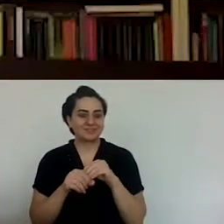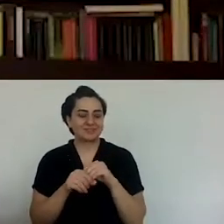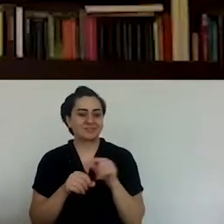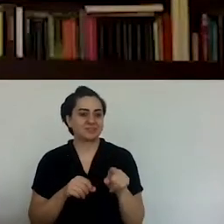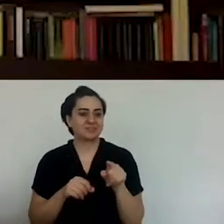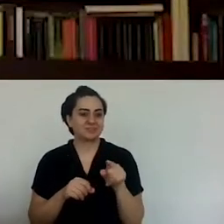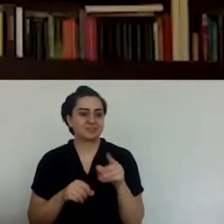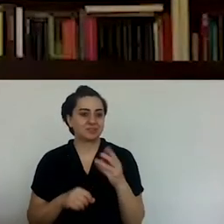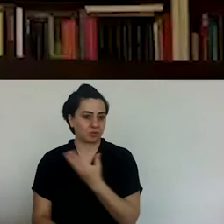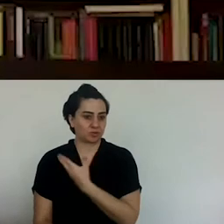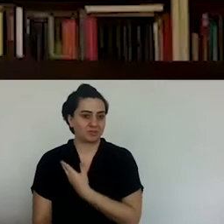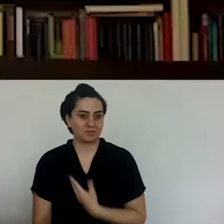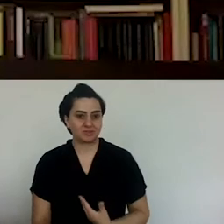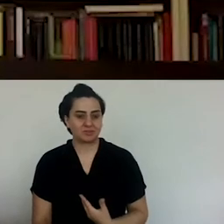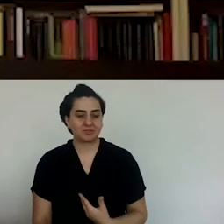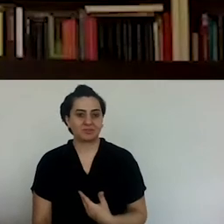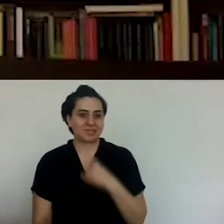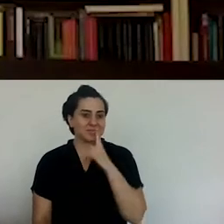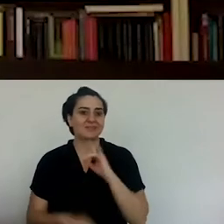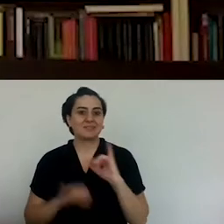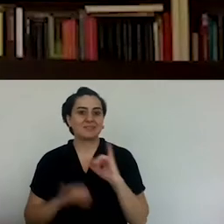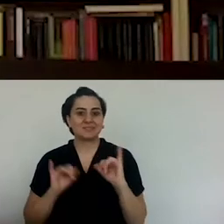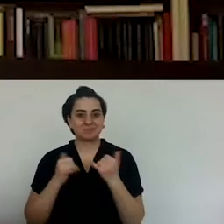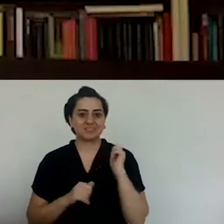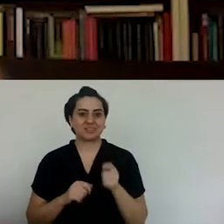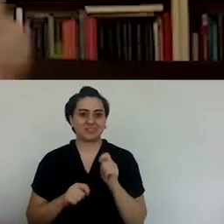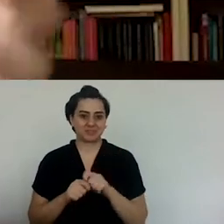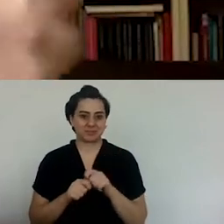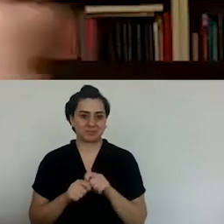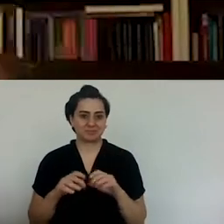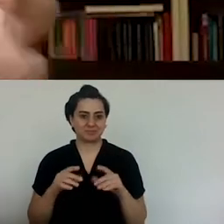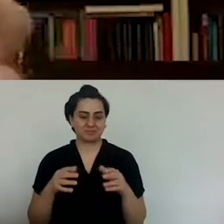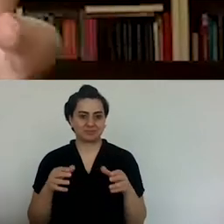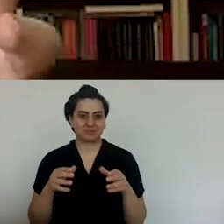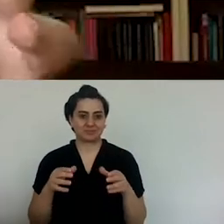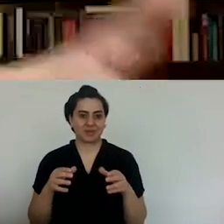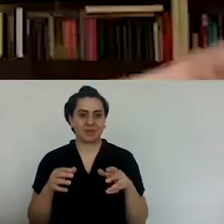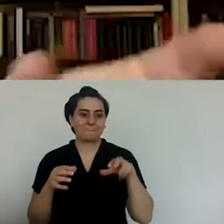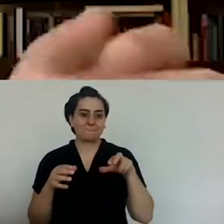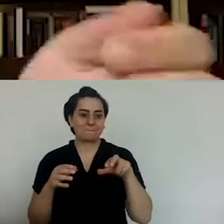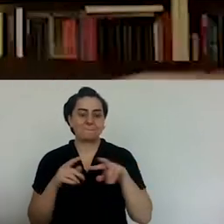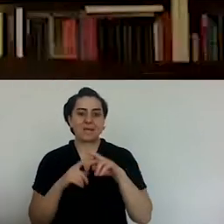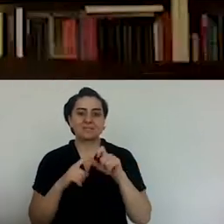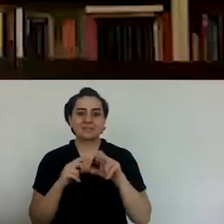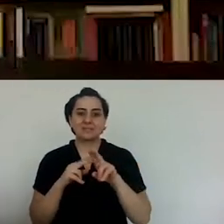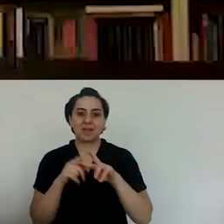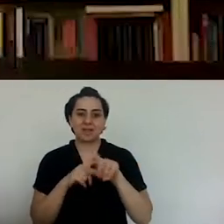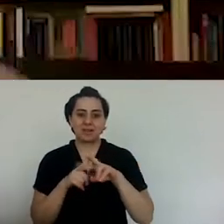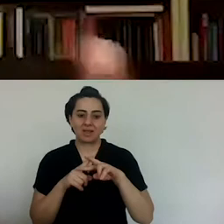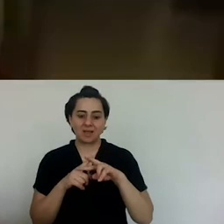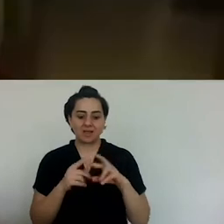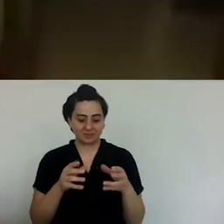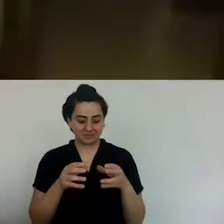basilic cake, for example, the dessert you mentioned, and